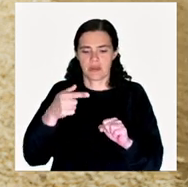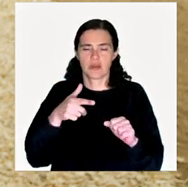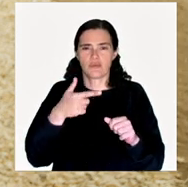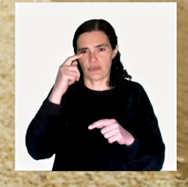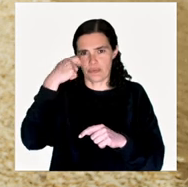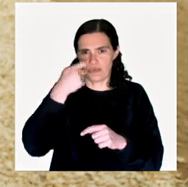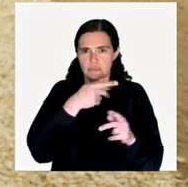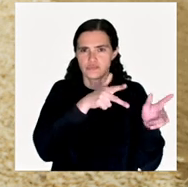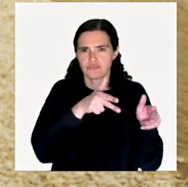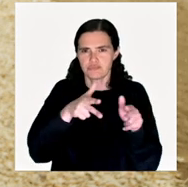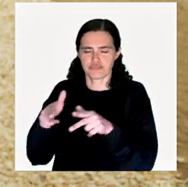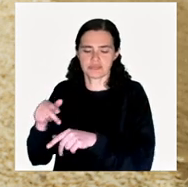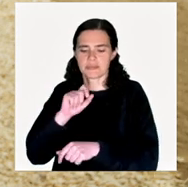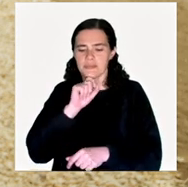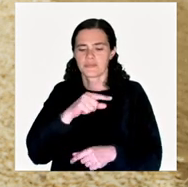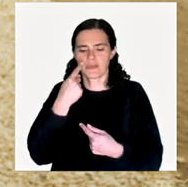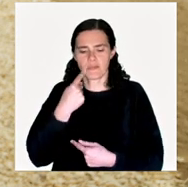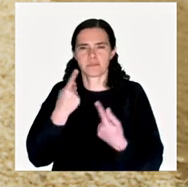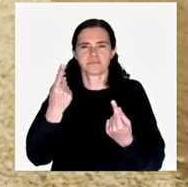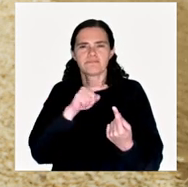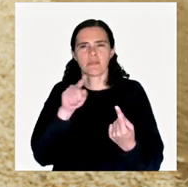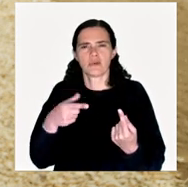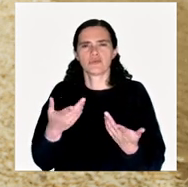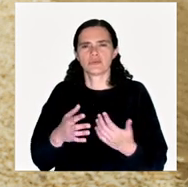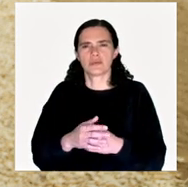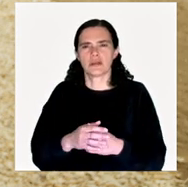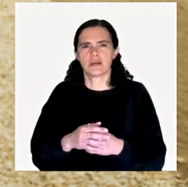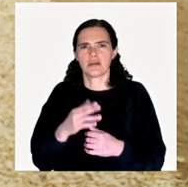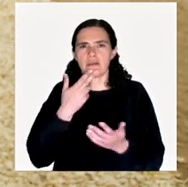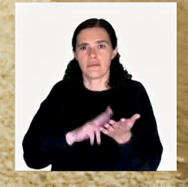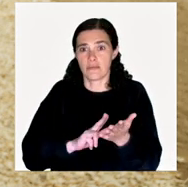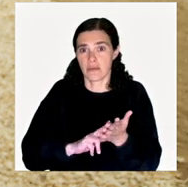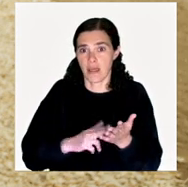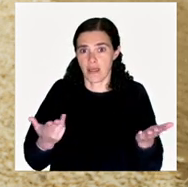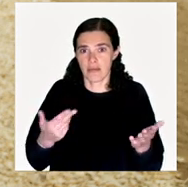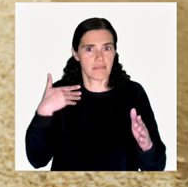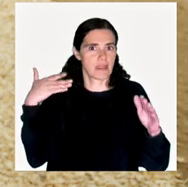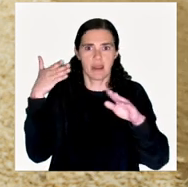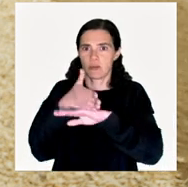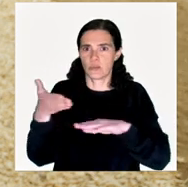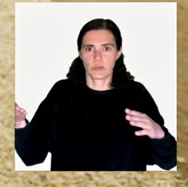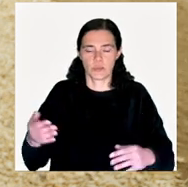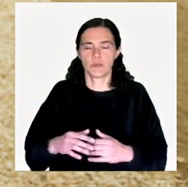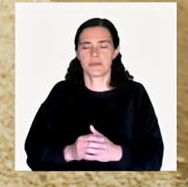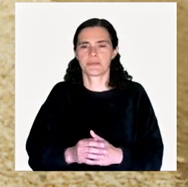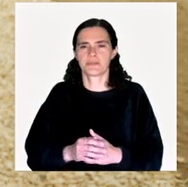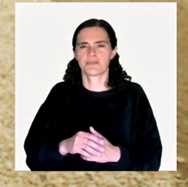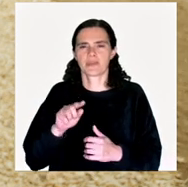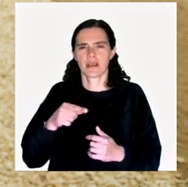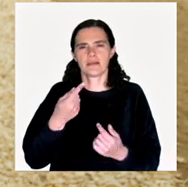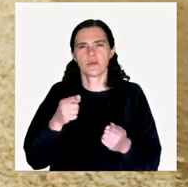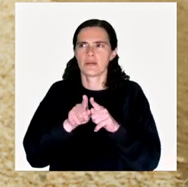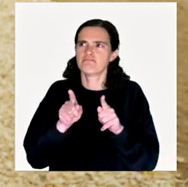his films, his documentary films, instead of addressing the actuality directly,